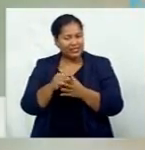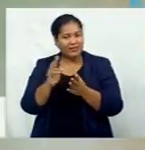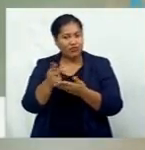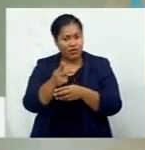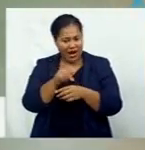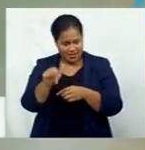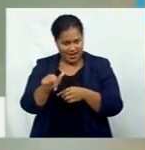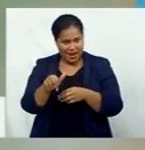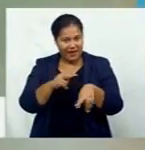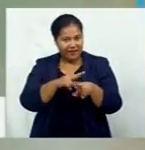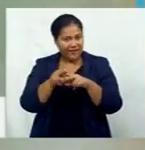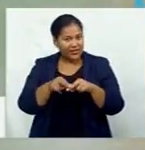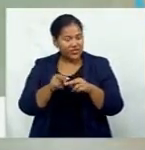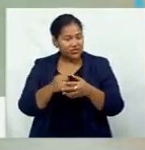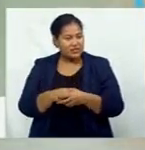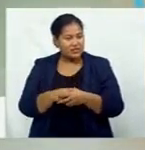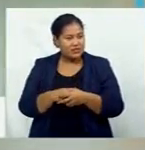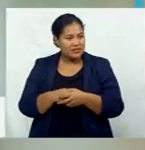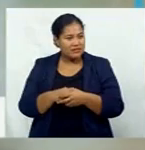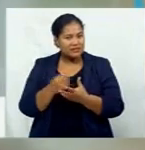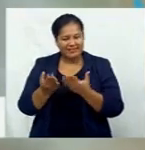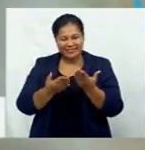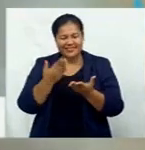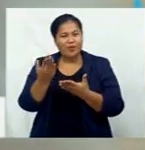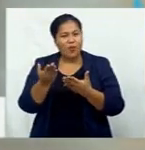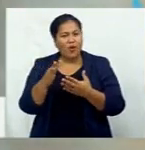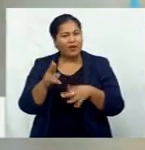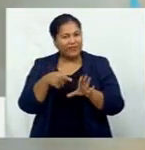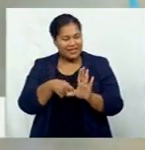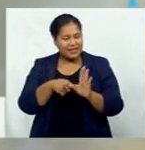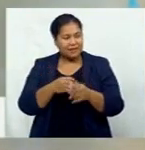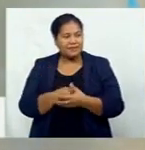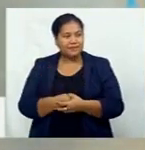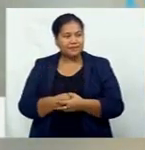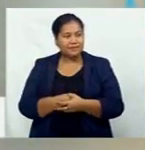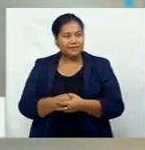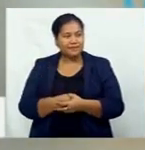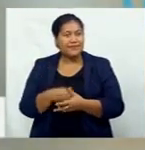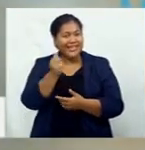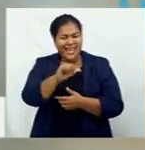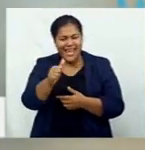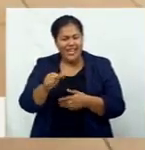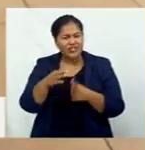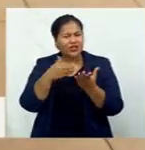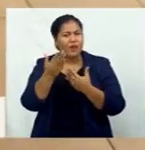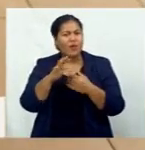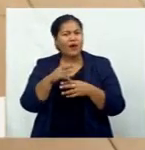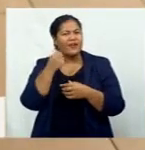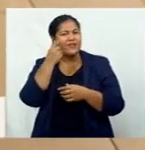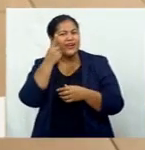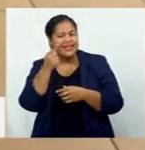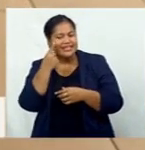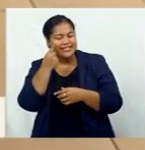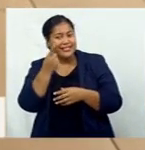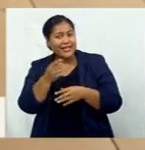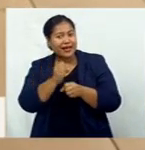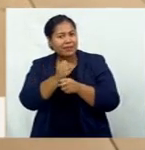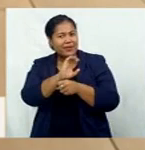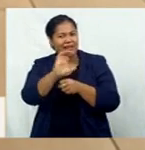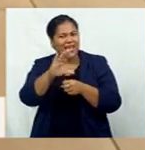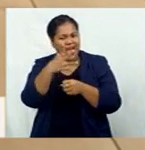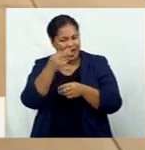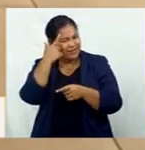Insurance Initiative of the Year Fiji. The Insurance Asia Award recognizes companies who have successfully launched innovative